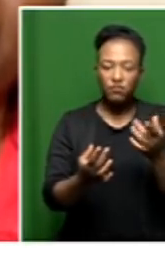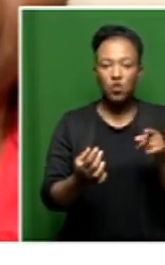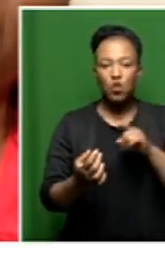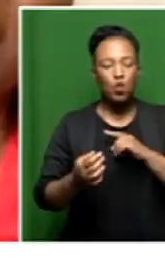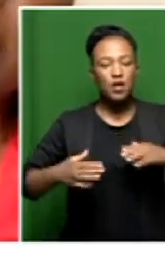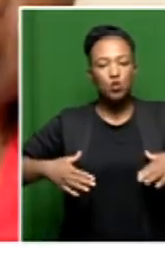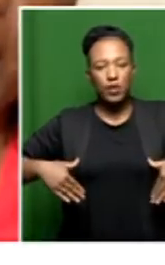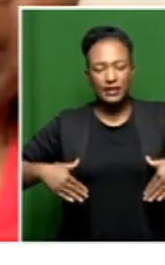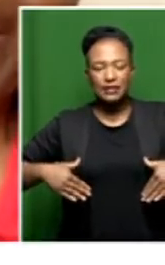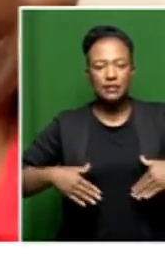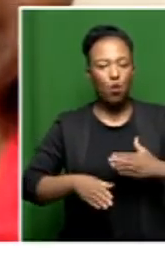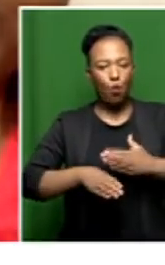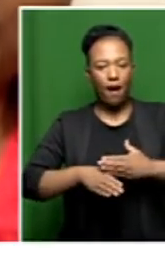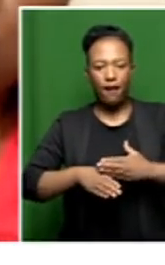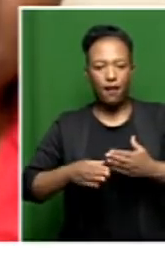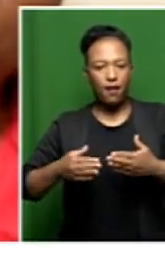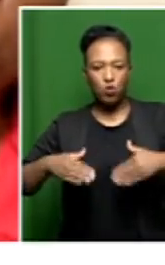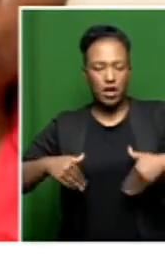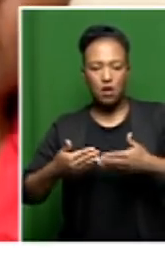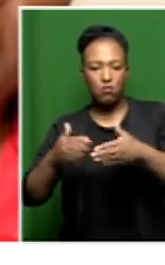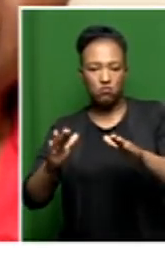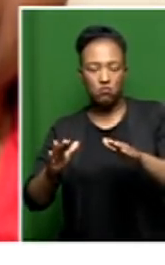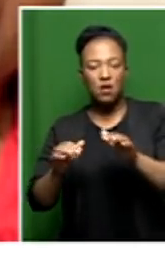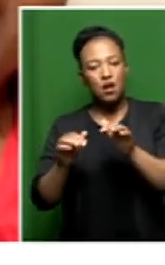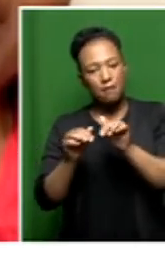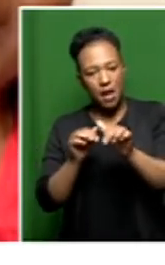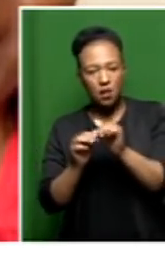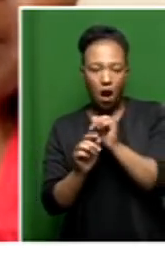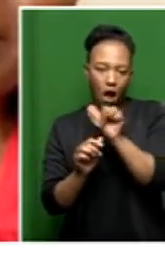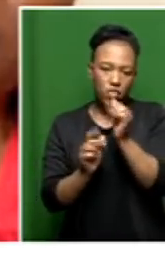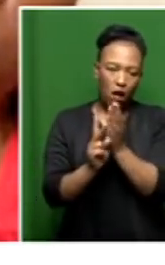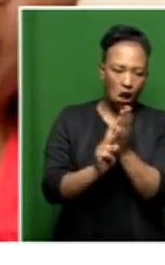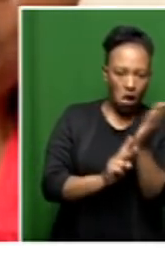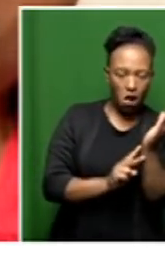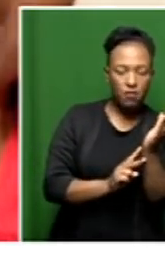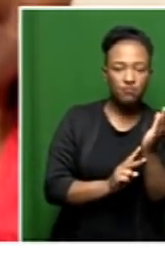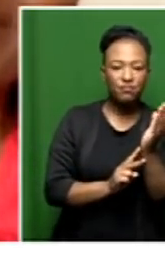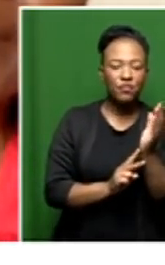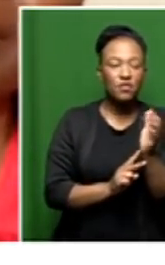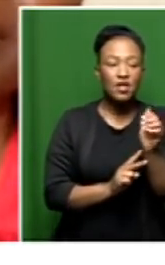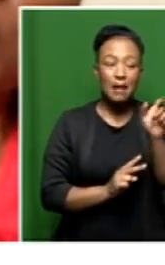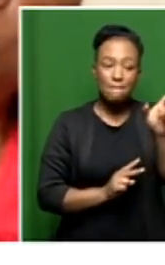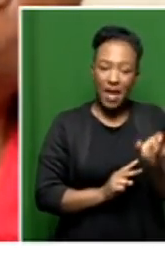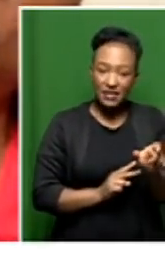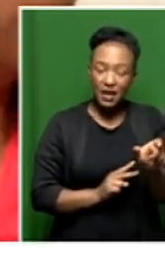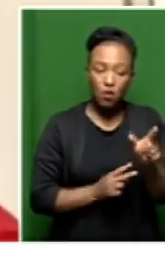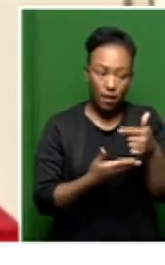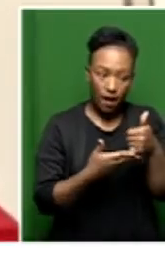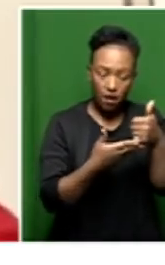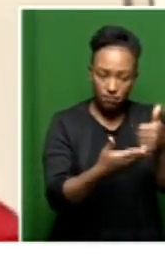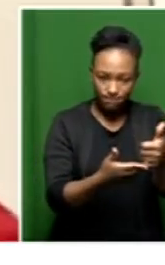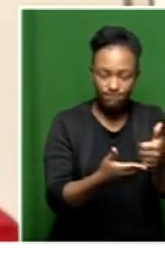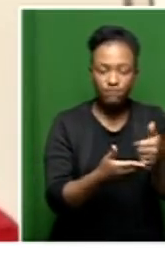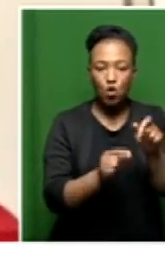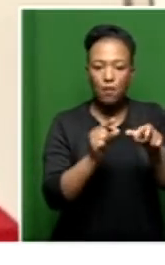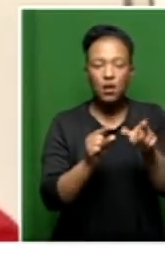functional, hence we took that route to say, let's get someone who would assist these people who will be